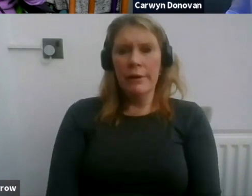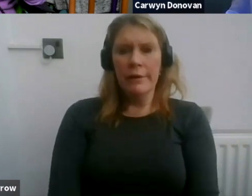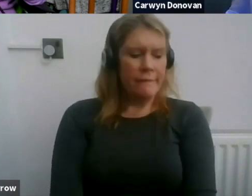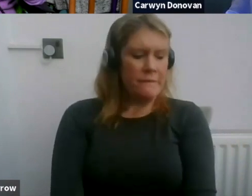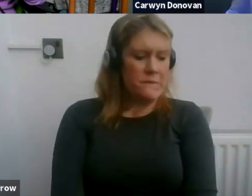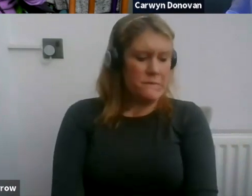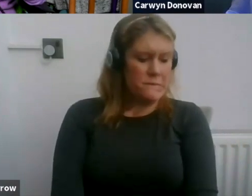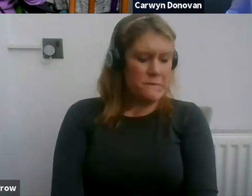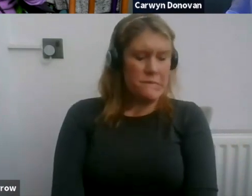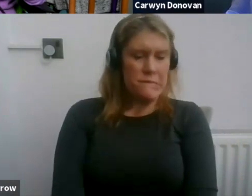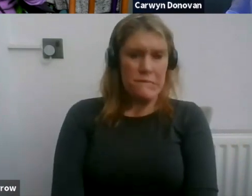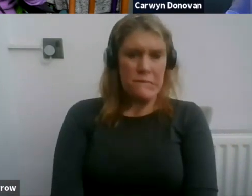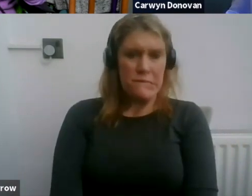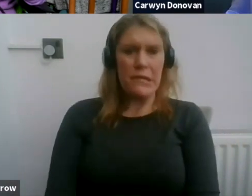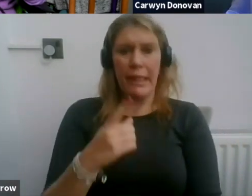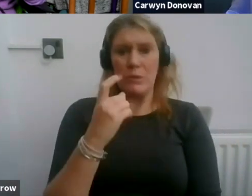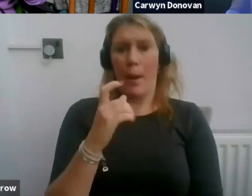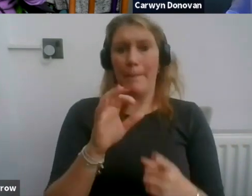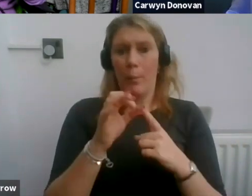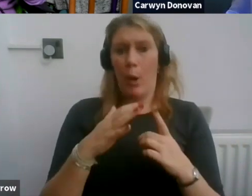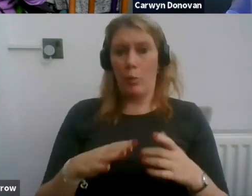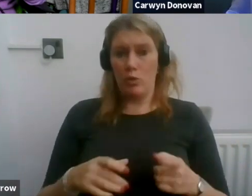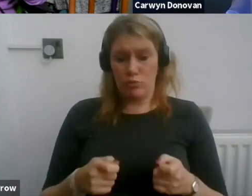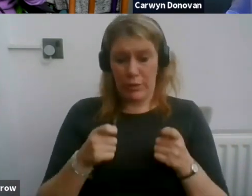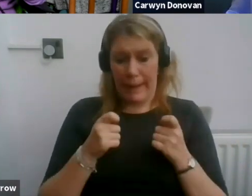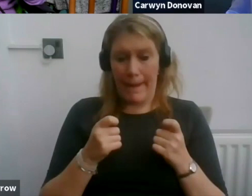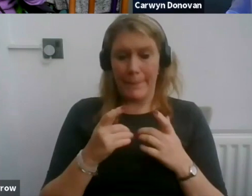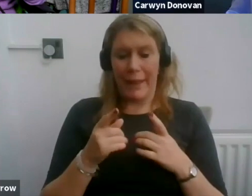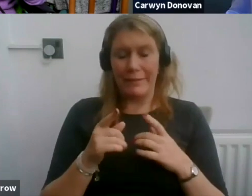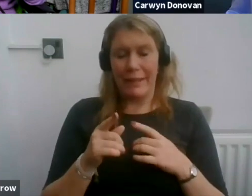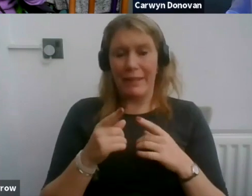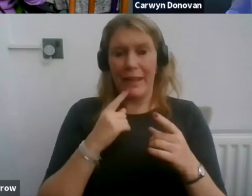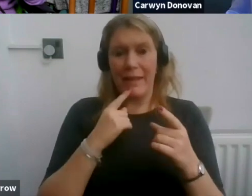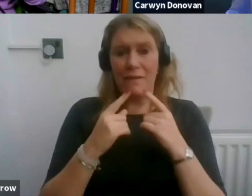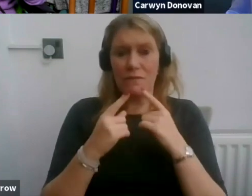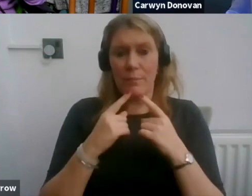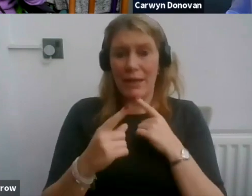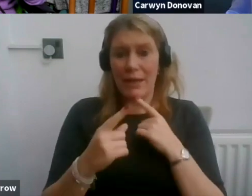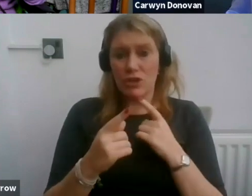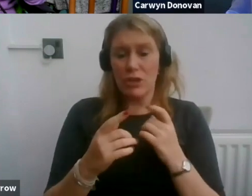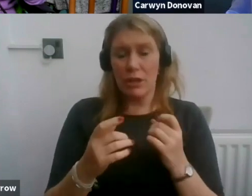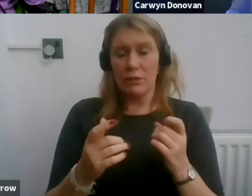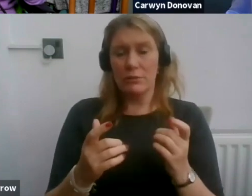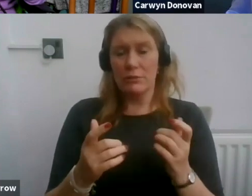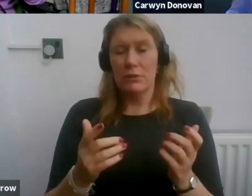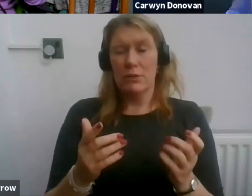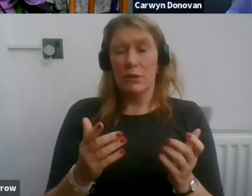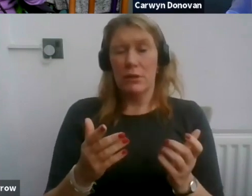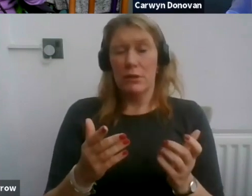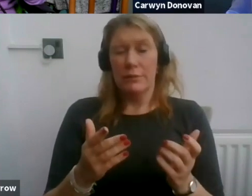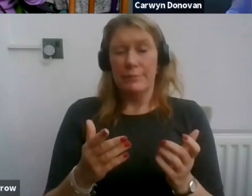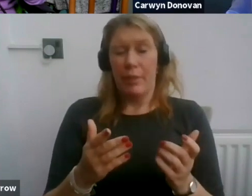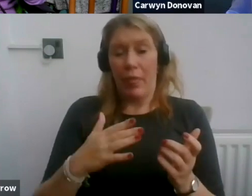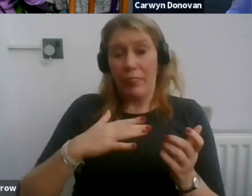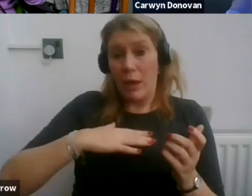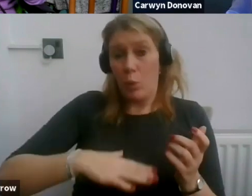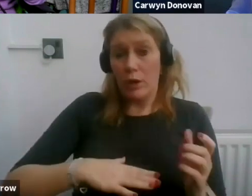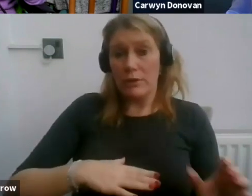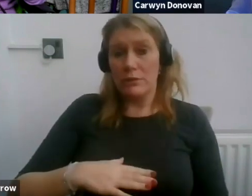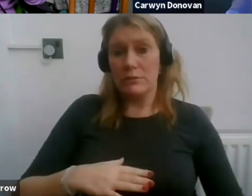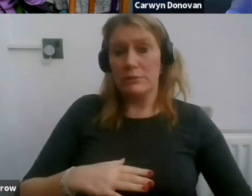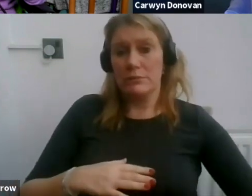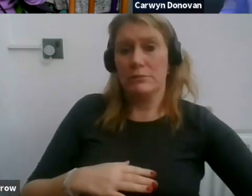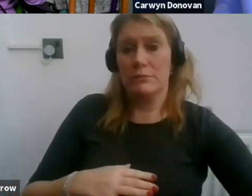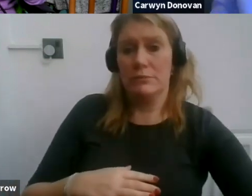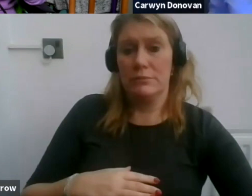the information which they are seeking to collect necessary? Is it relevant to what they are trying